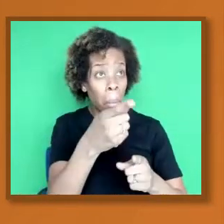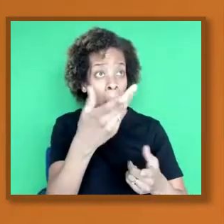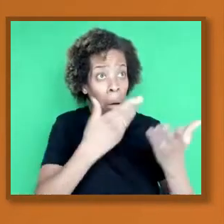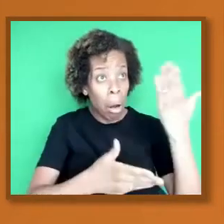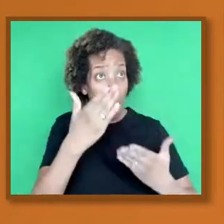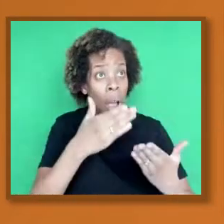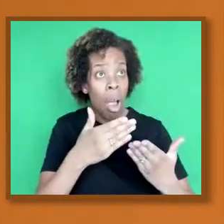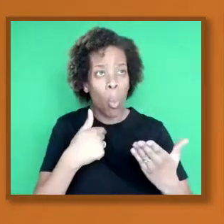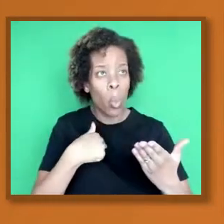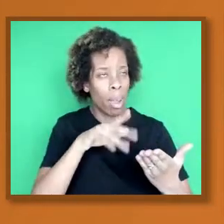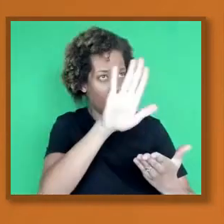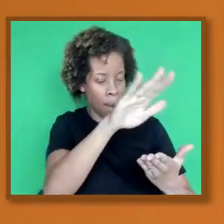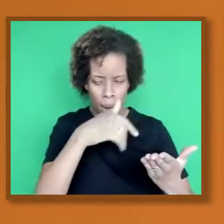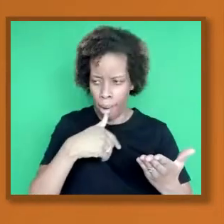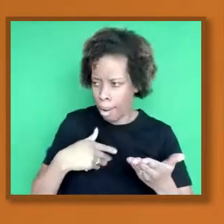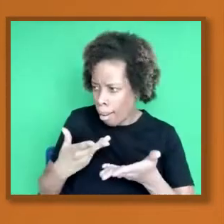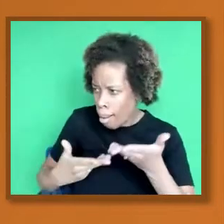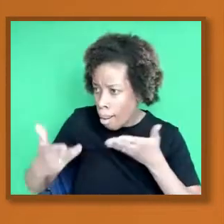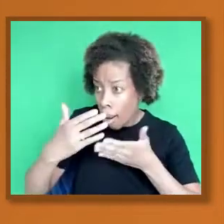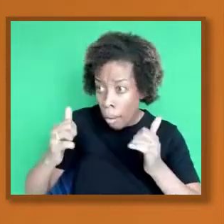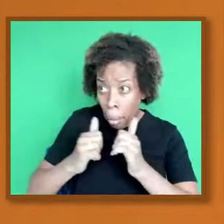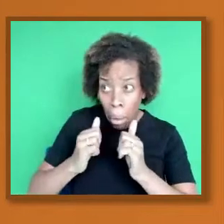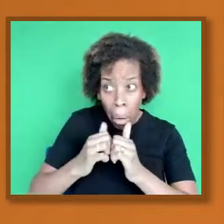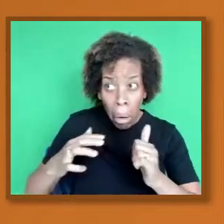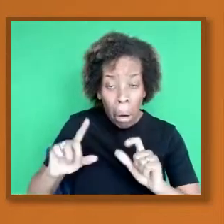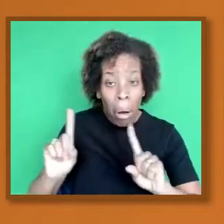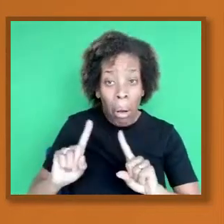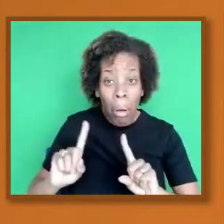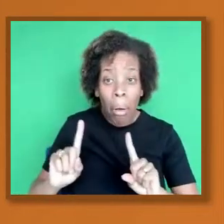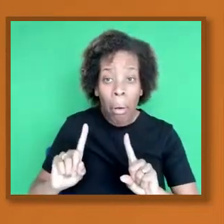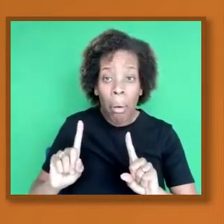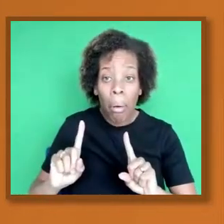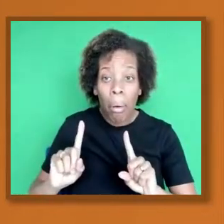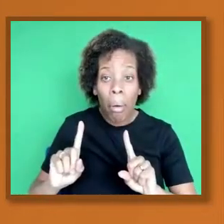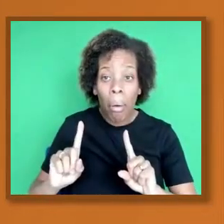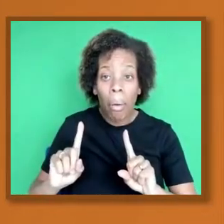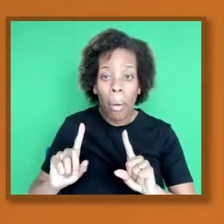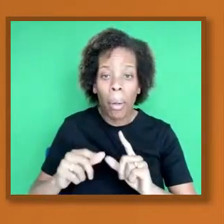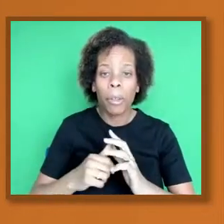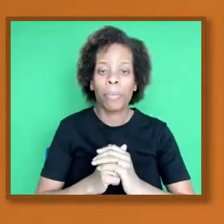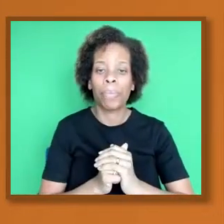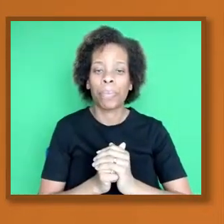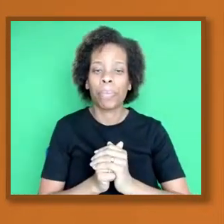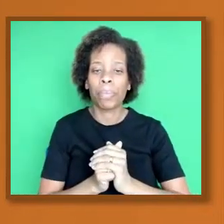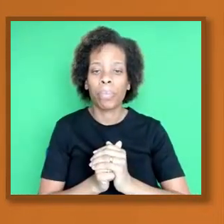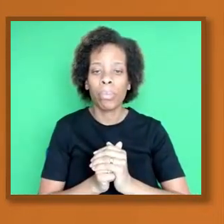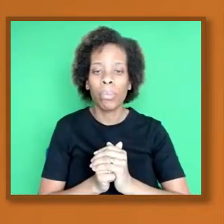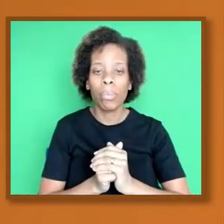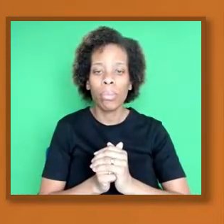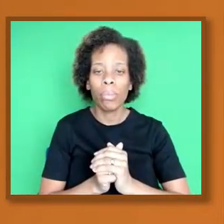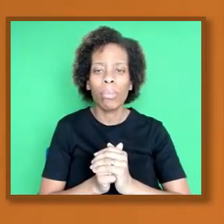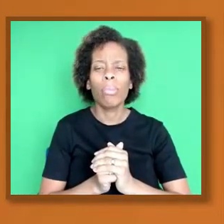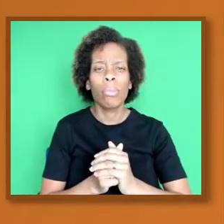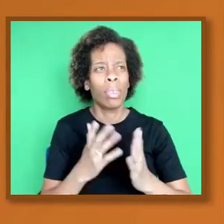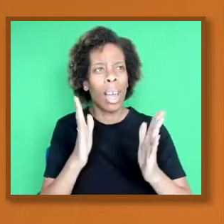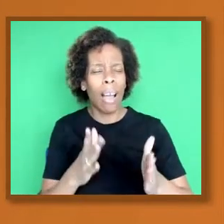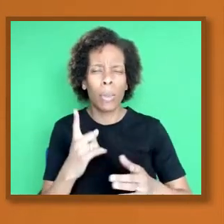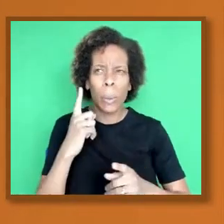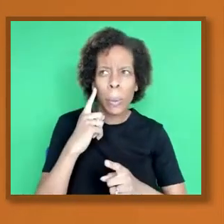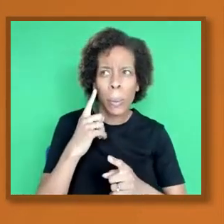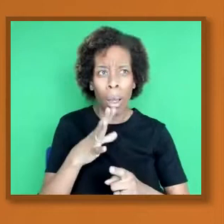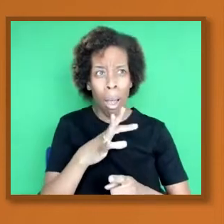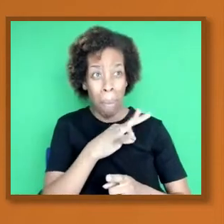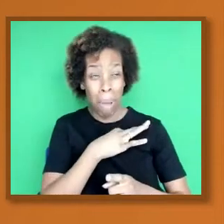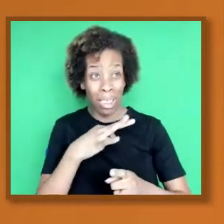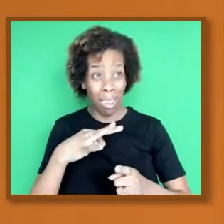Just as much as we scrutinise and they're going to ask us questions about the medical efficacy and all of those questions, and that's right, you